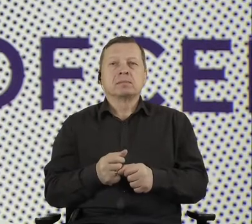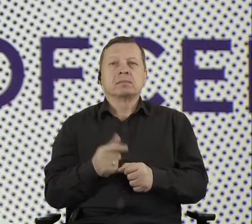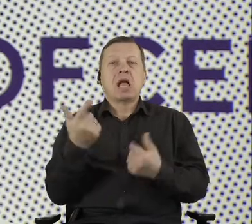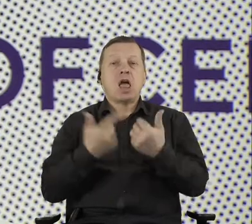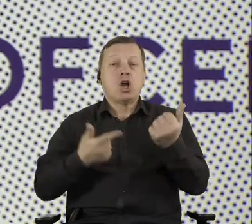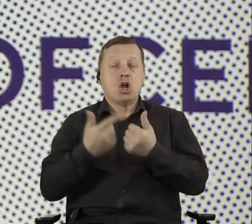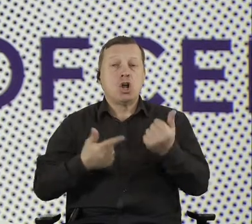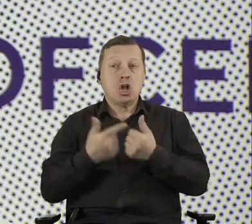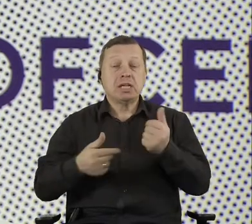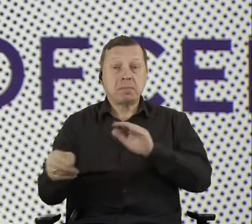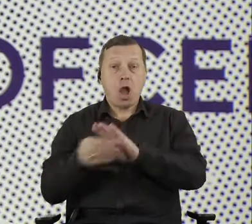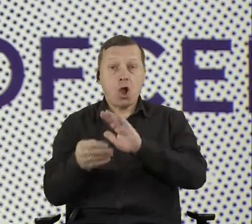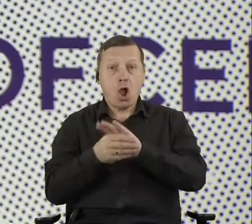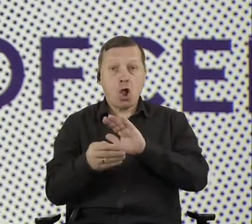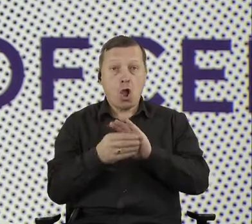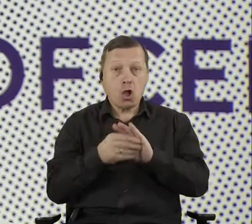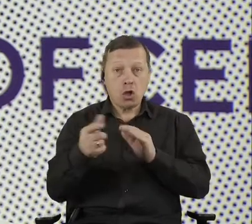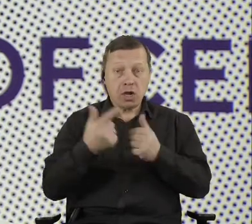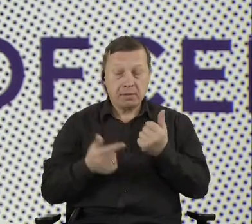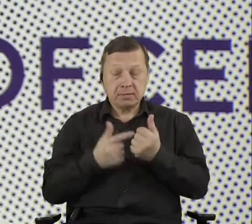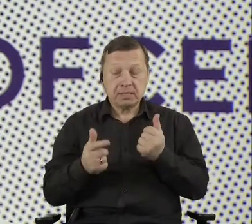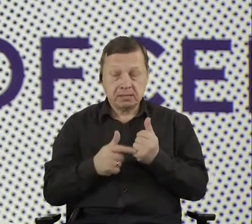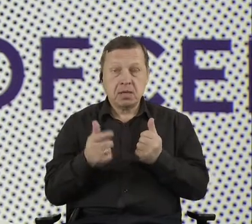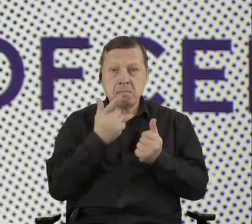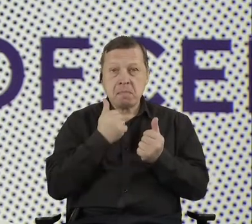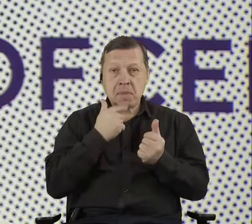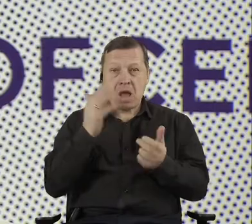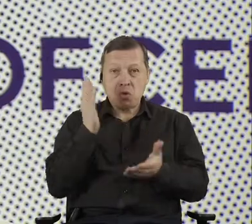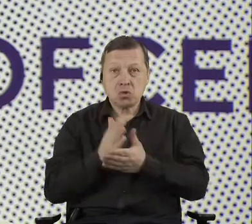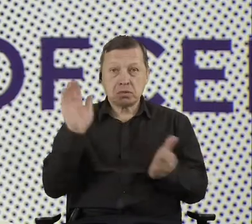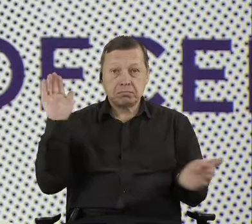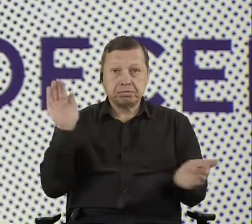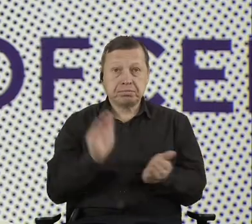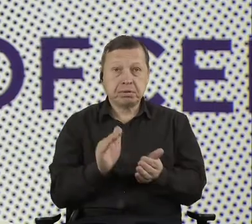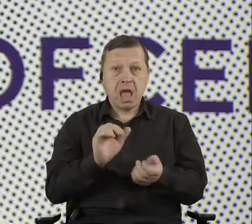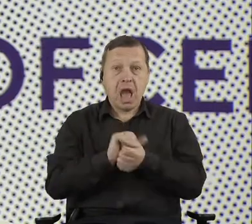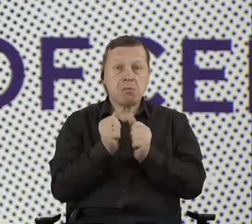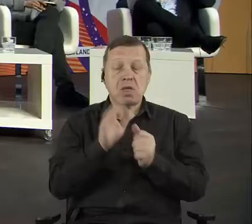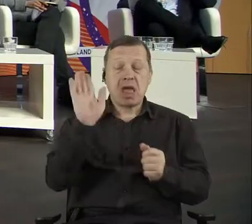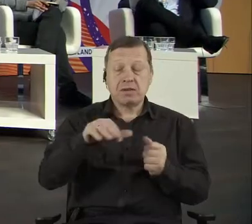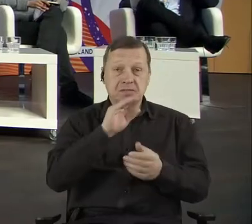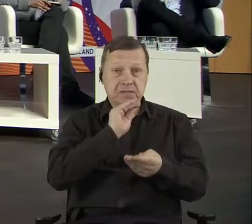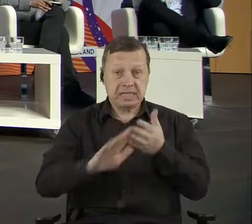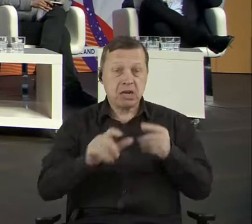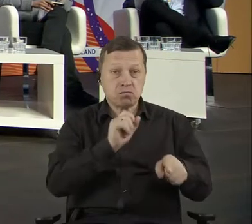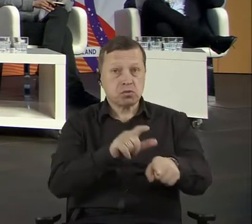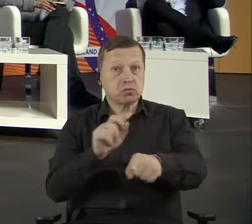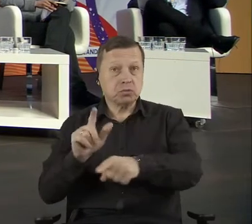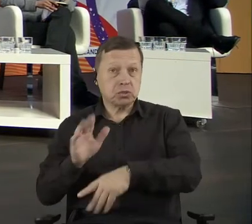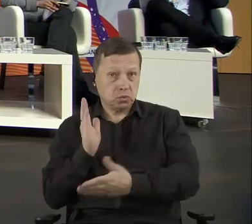any corruption. But it seems like a perfect story, but as usual, the devil is in the details.